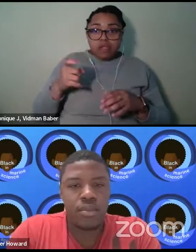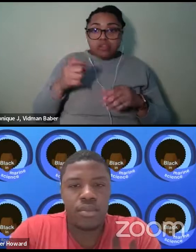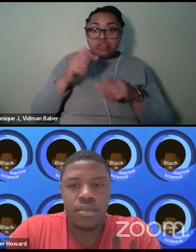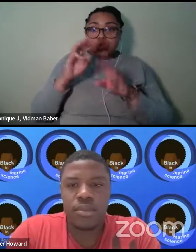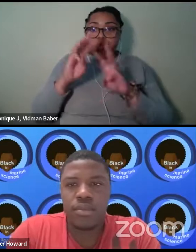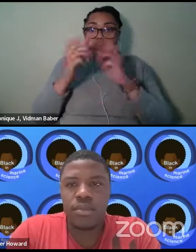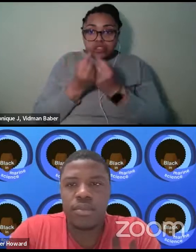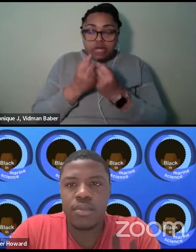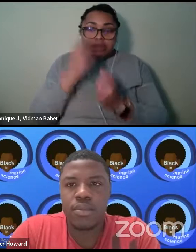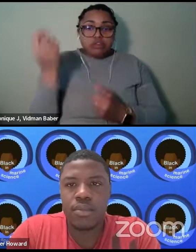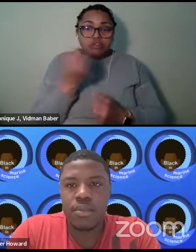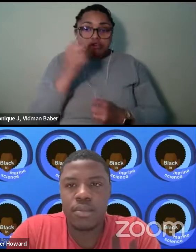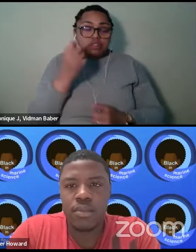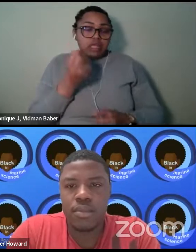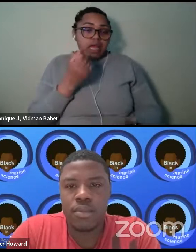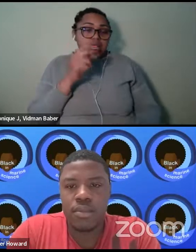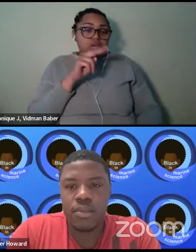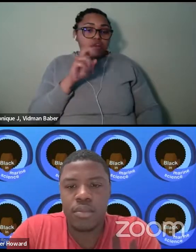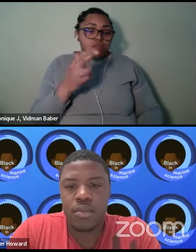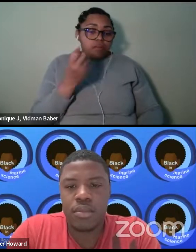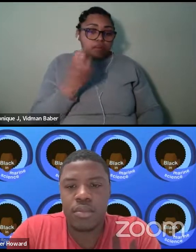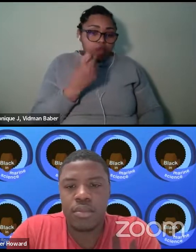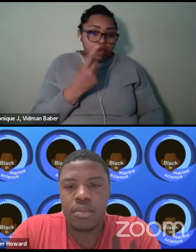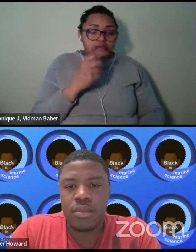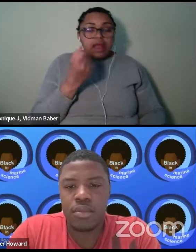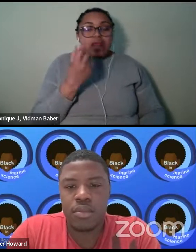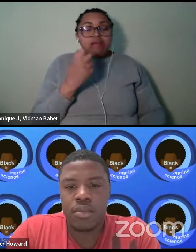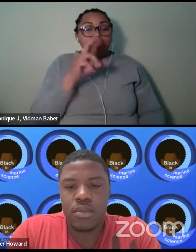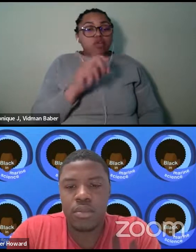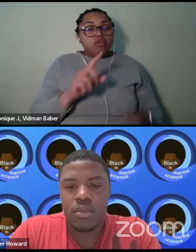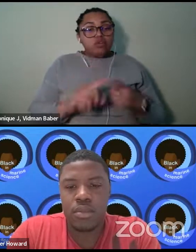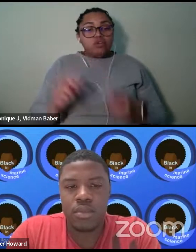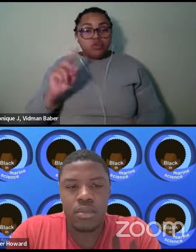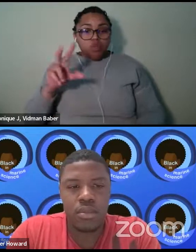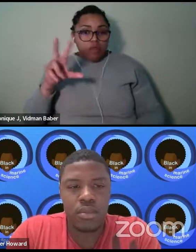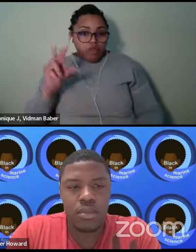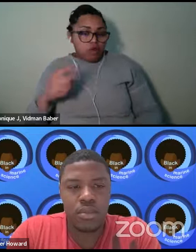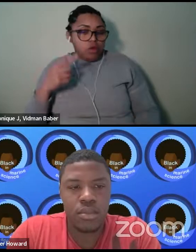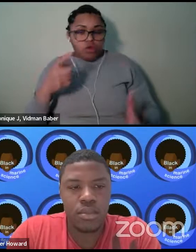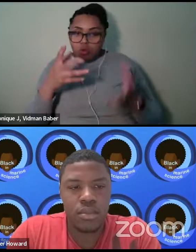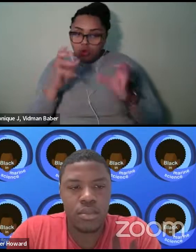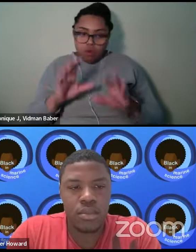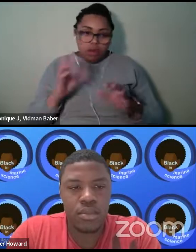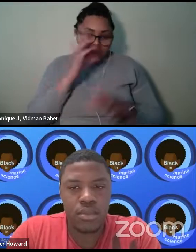1130 to 130. So make sure to tune in. You don't want to miss it.